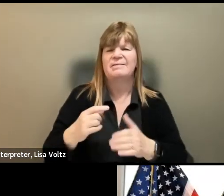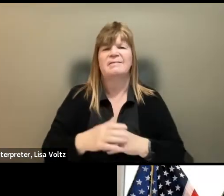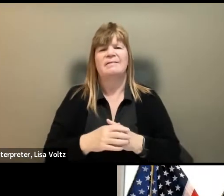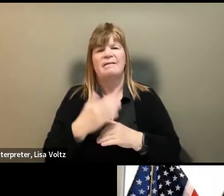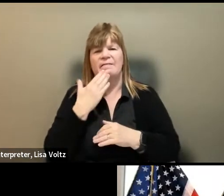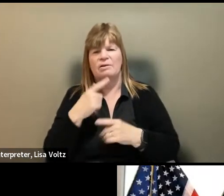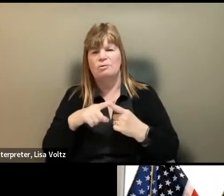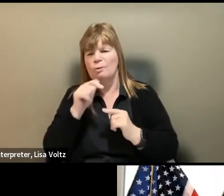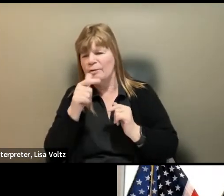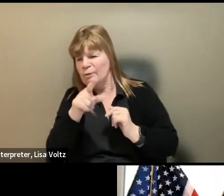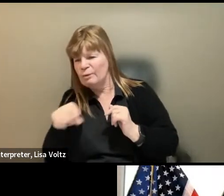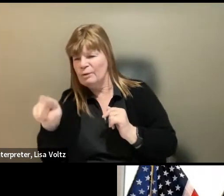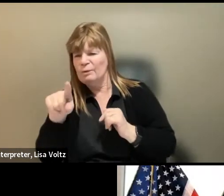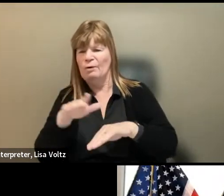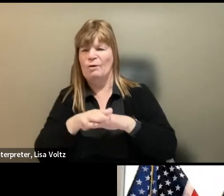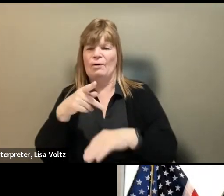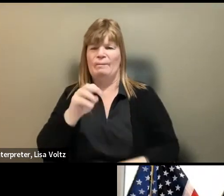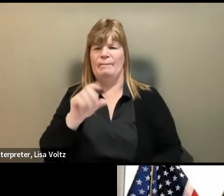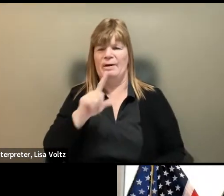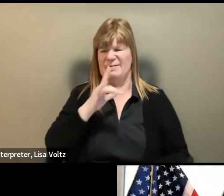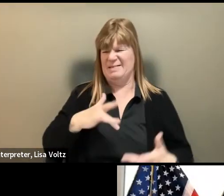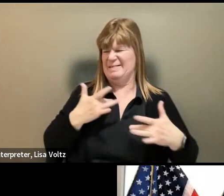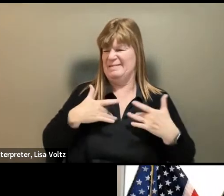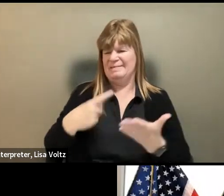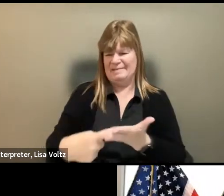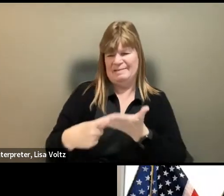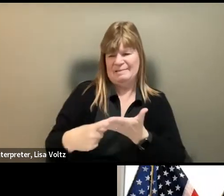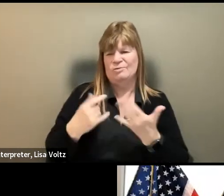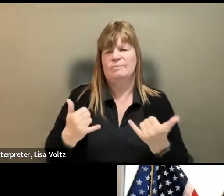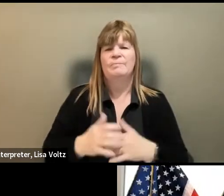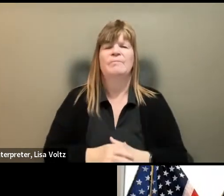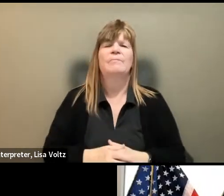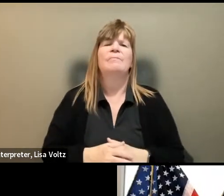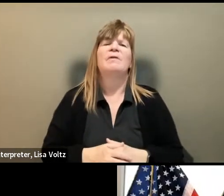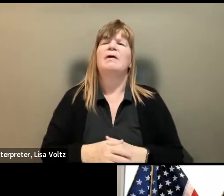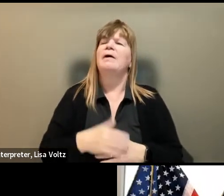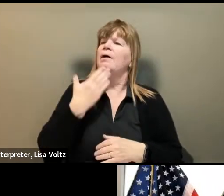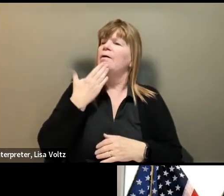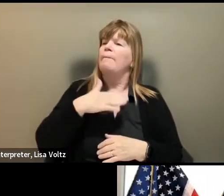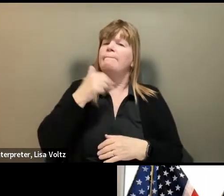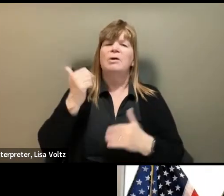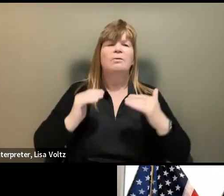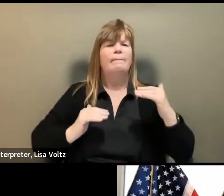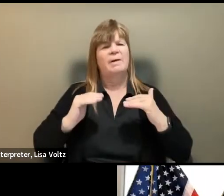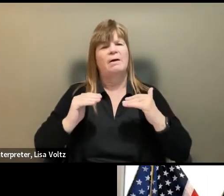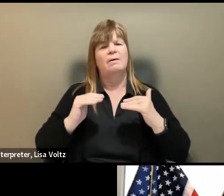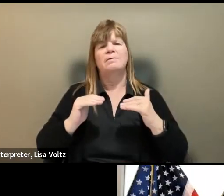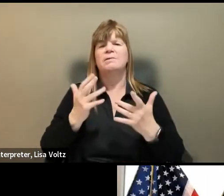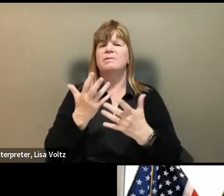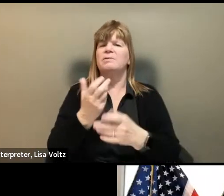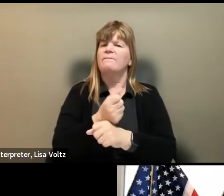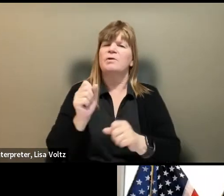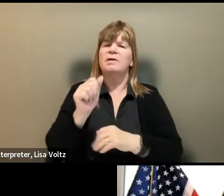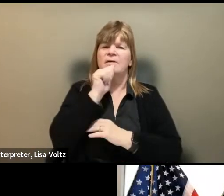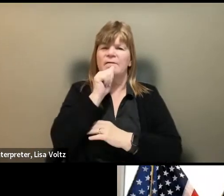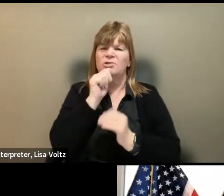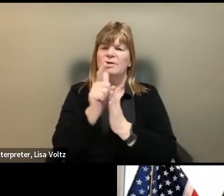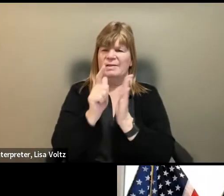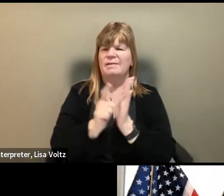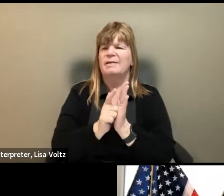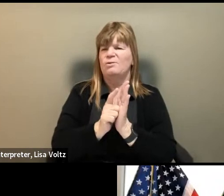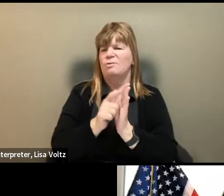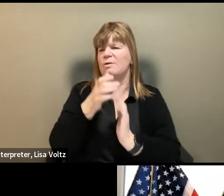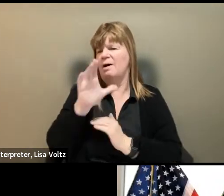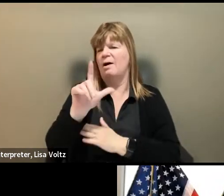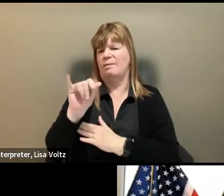-panelists as well. I'm really excited about the conversation. A Better Balance runs a free and confidential legal helpline, and